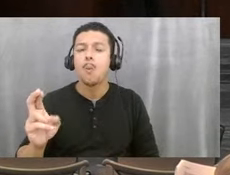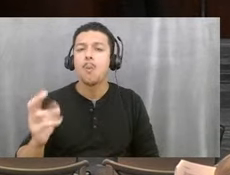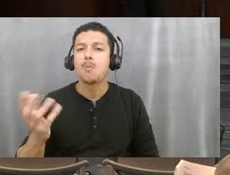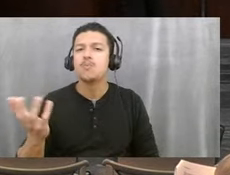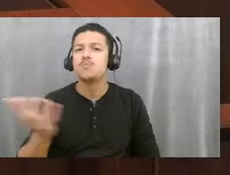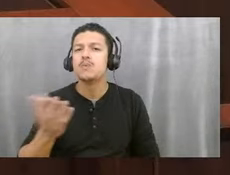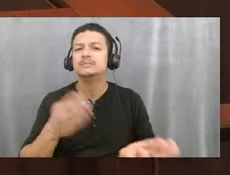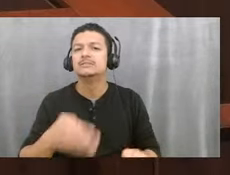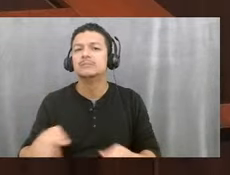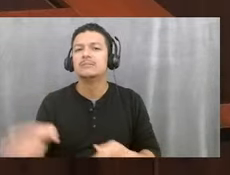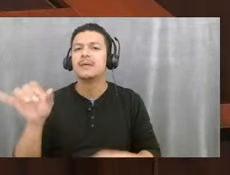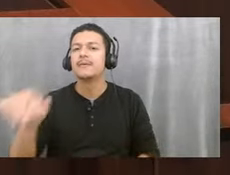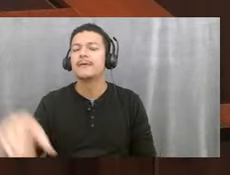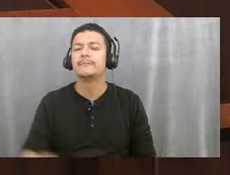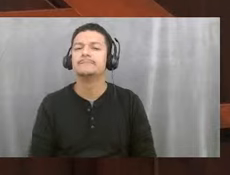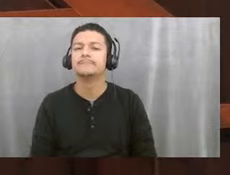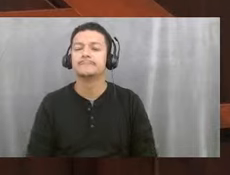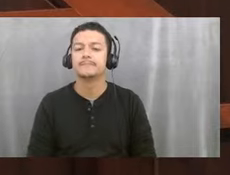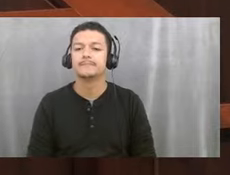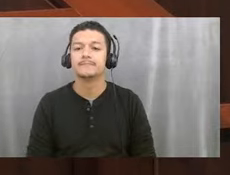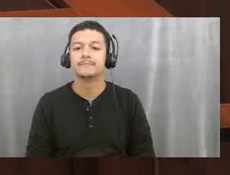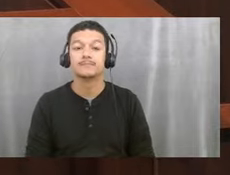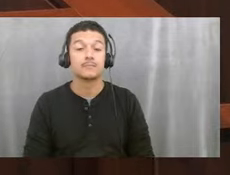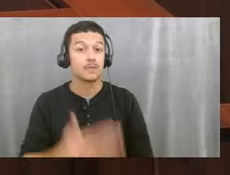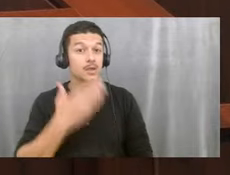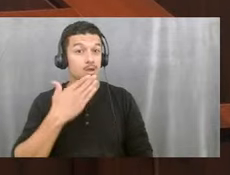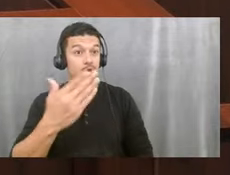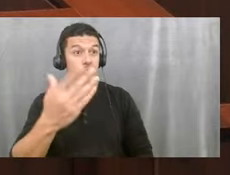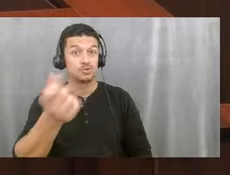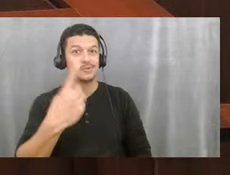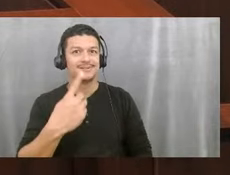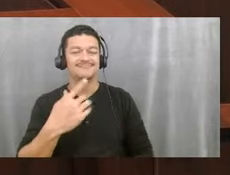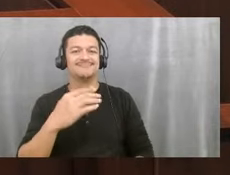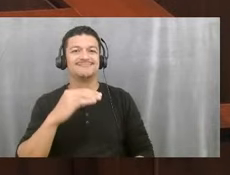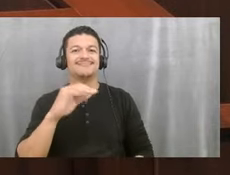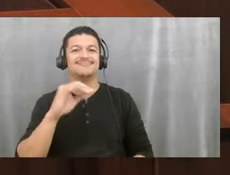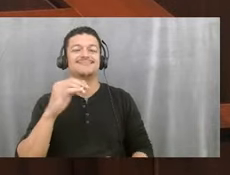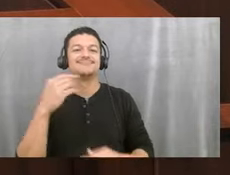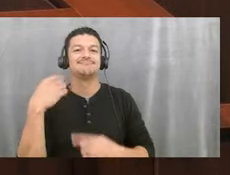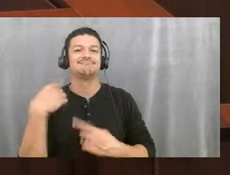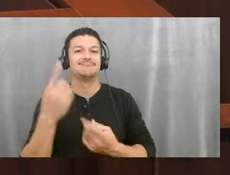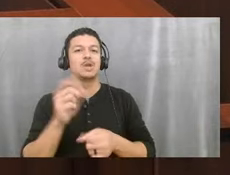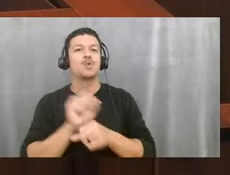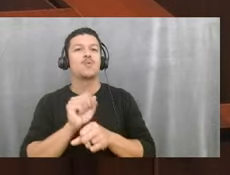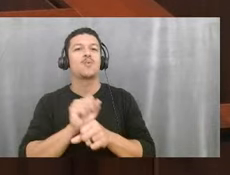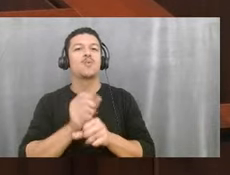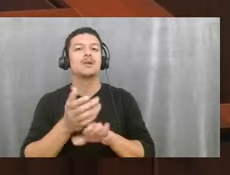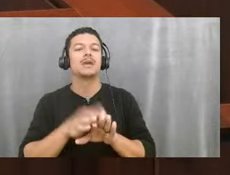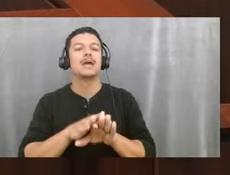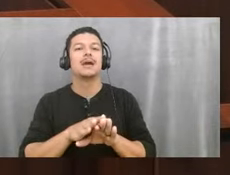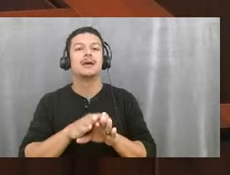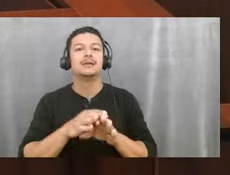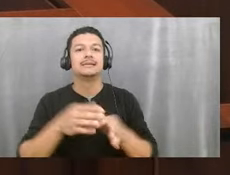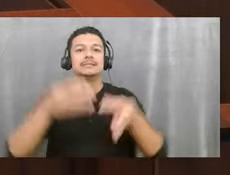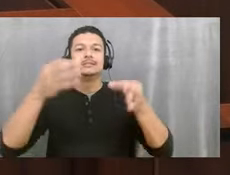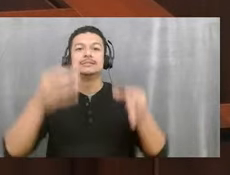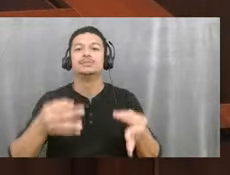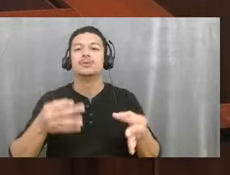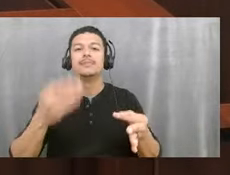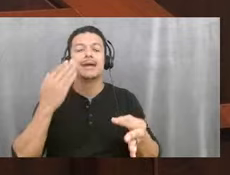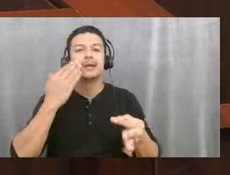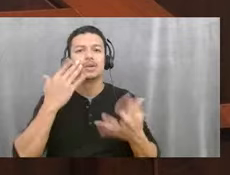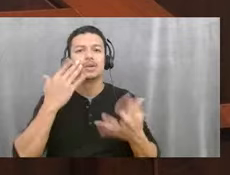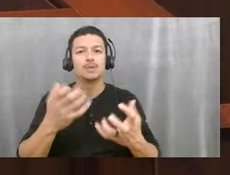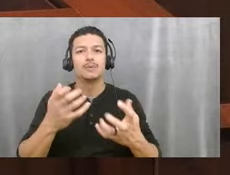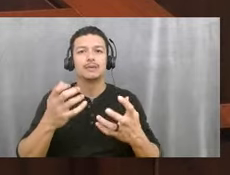that? Yeah, that's a great question. And, and what we were working on is determining, I know you wanted to have a physical location